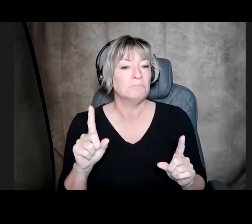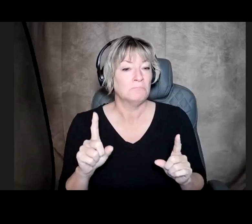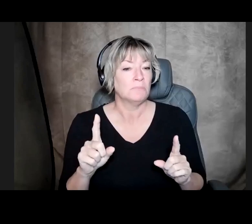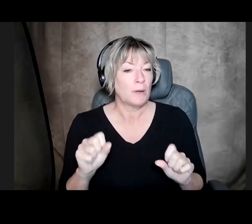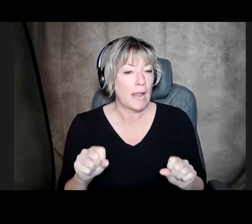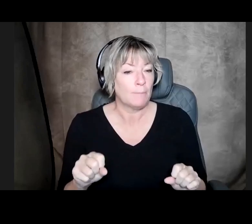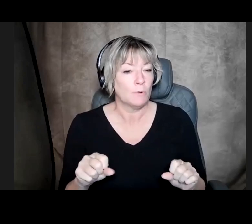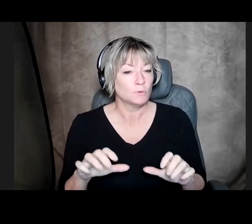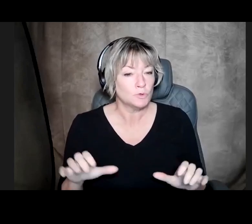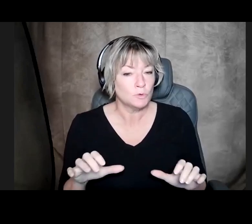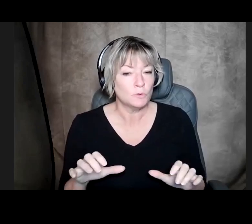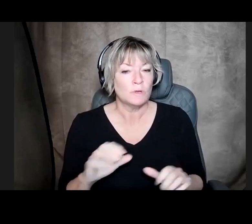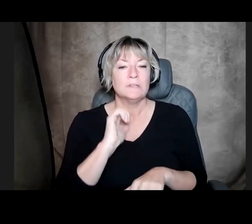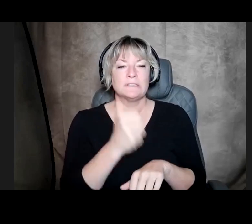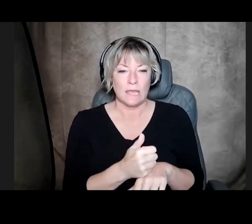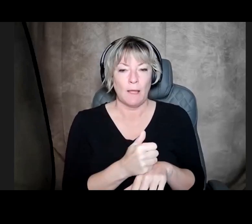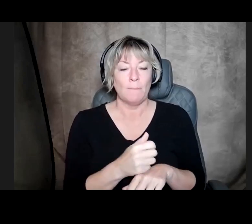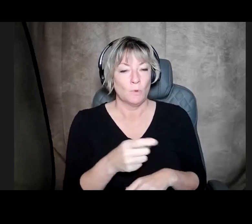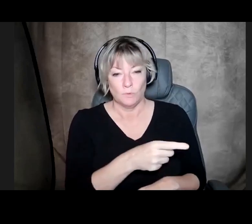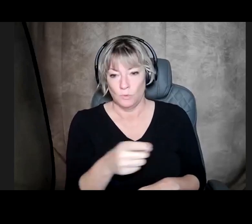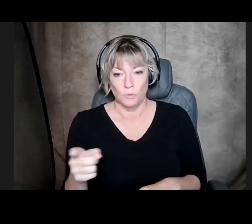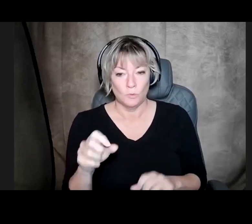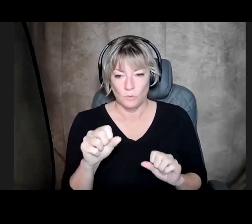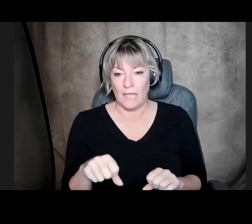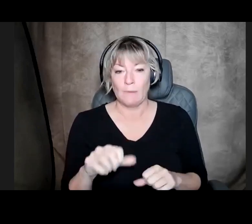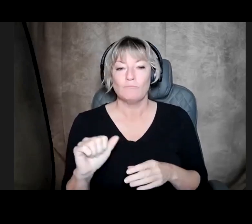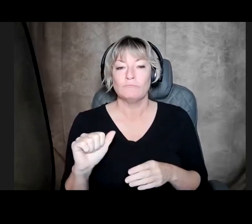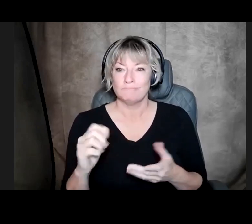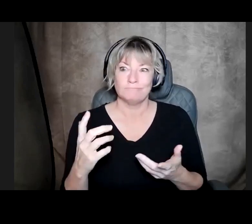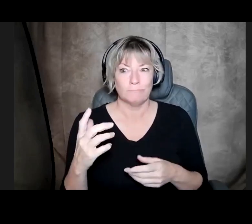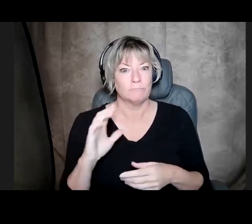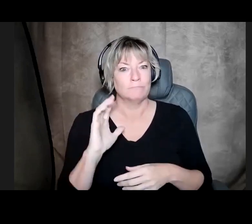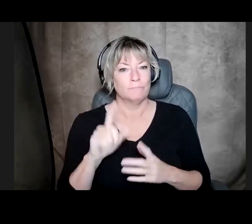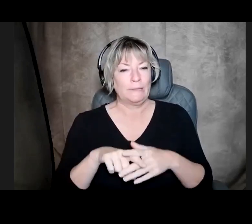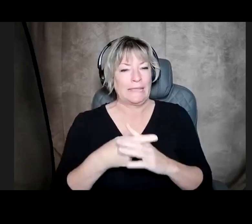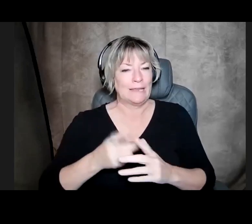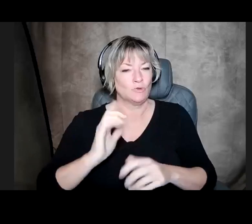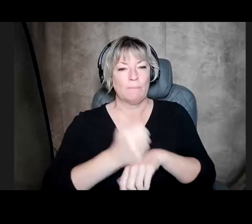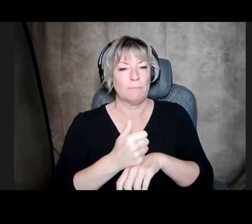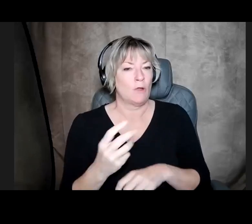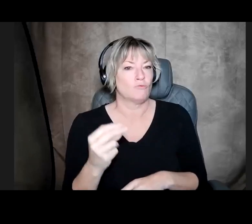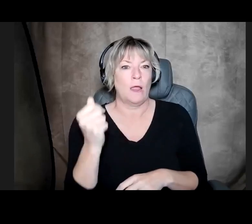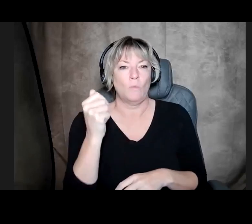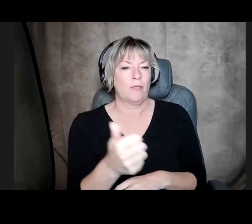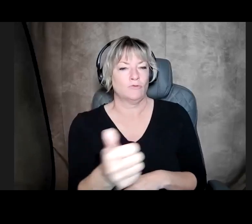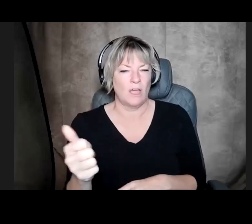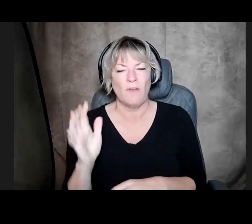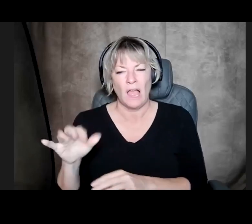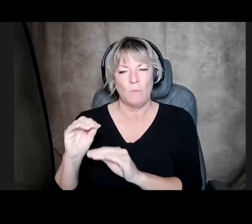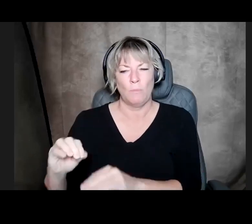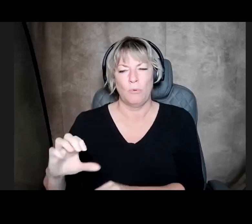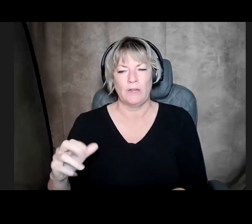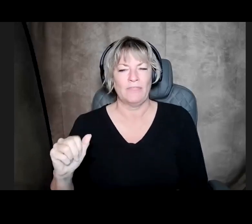to set these up in such a way that you can practically begin to implement versions of these right away. And I'll be putting stuff in the chat later.